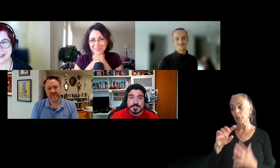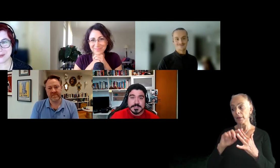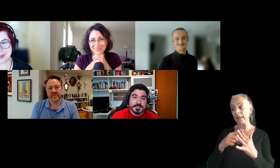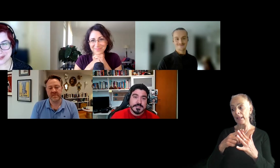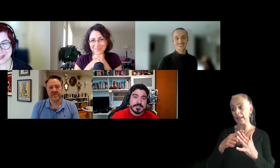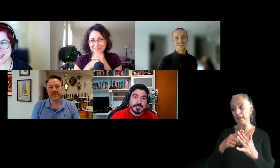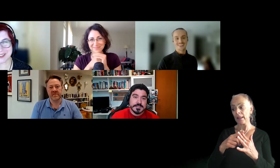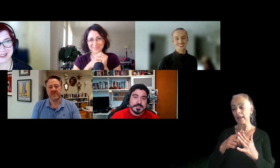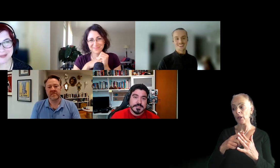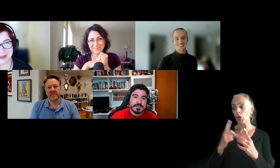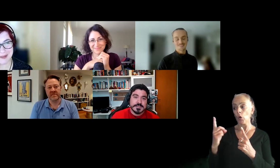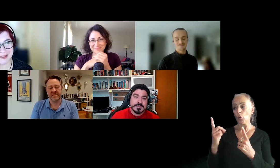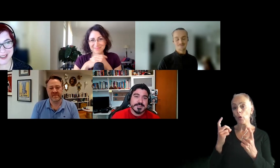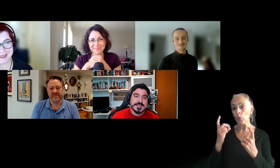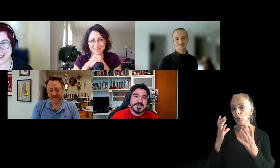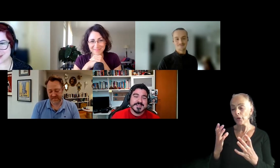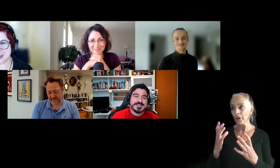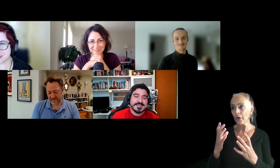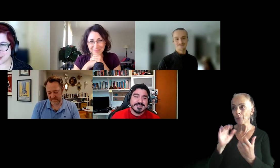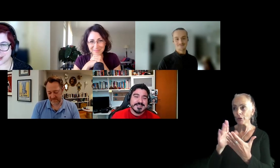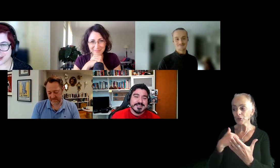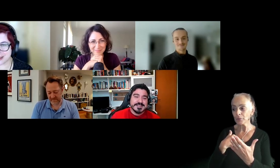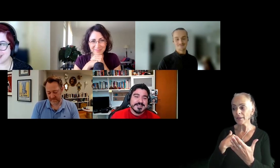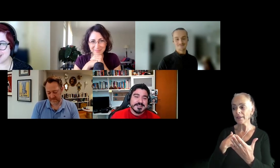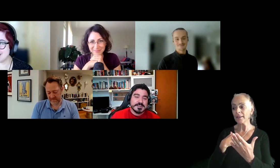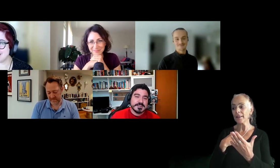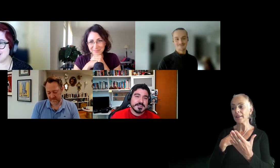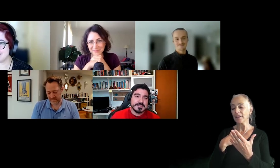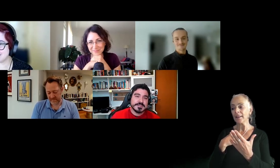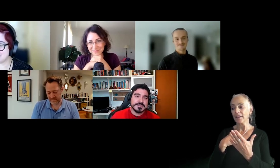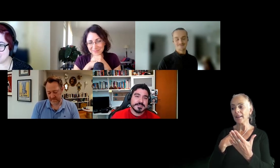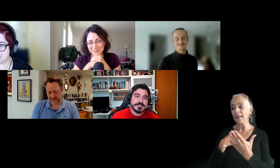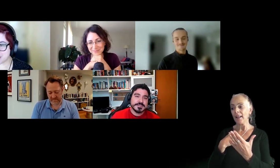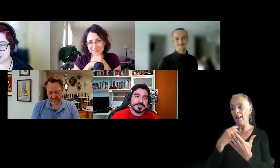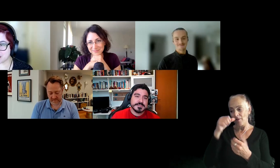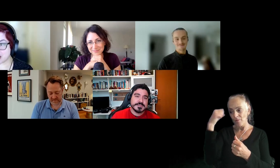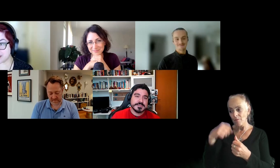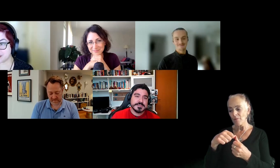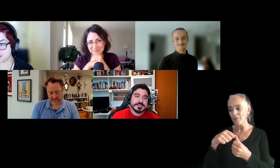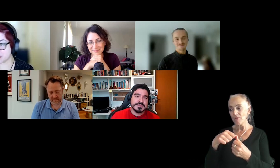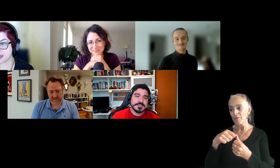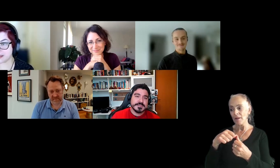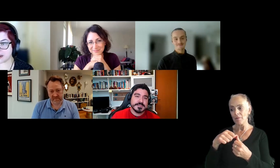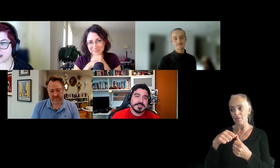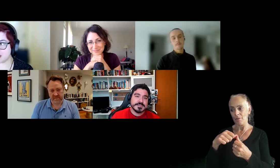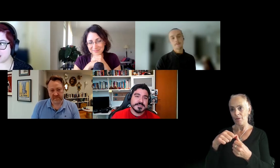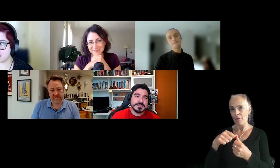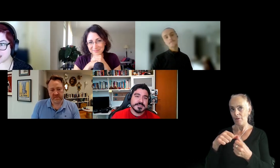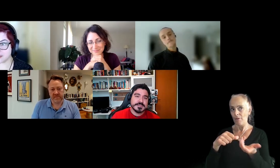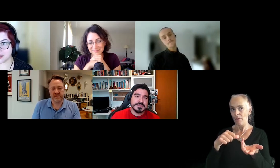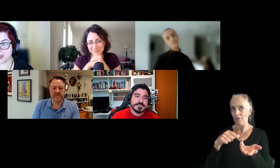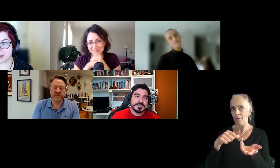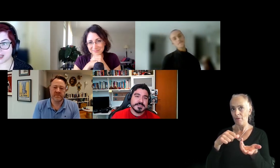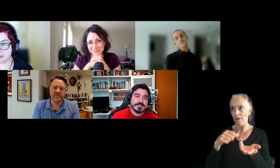you're a recruiter. You just approached me for a UX, a Y role. And I remember not having, not being there and